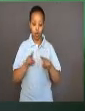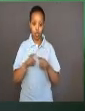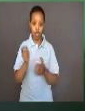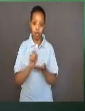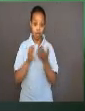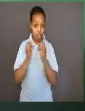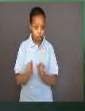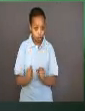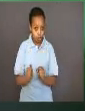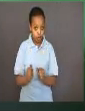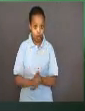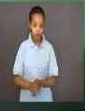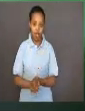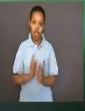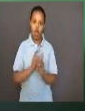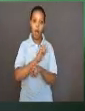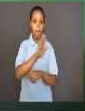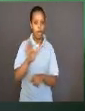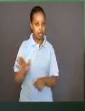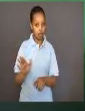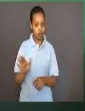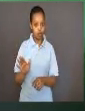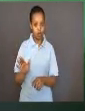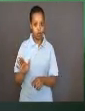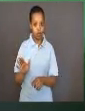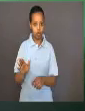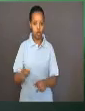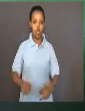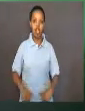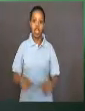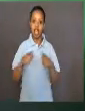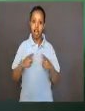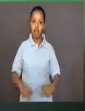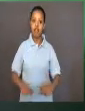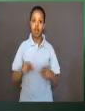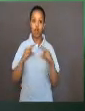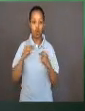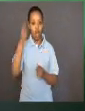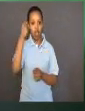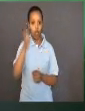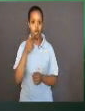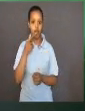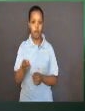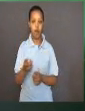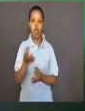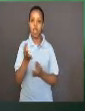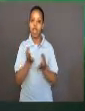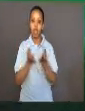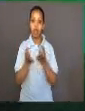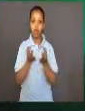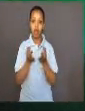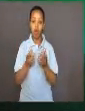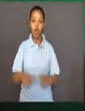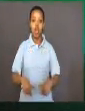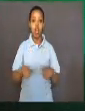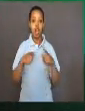If you answered that the eternity of life theory states that life